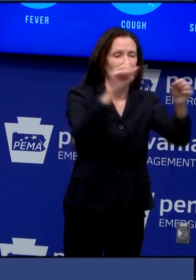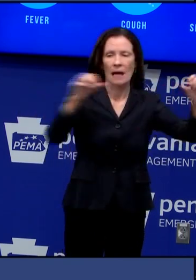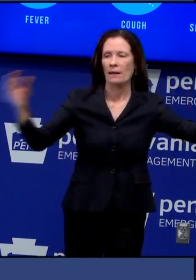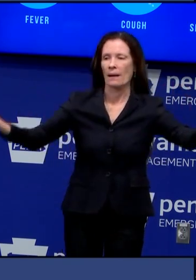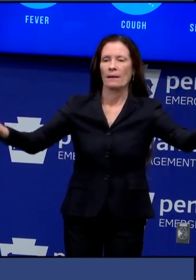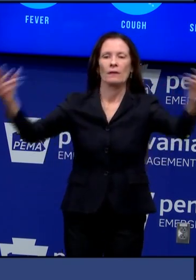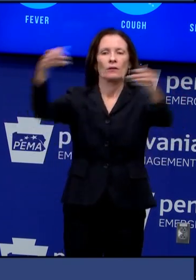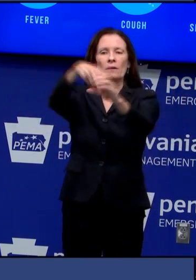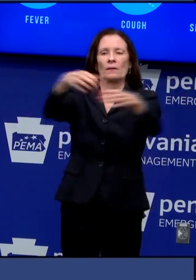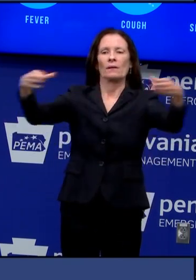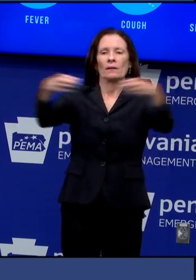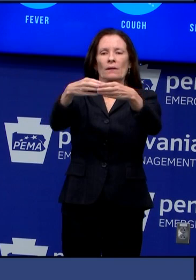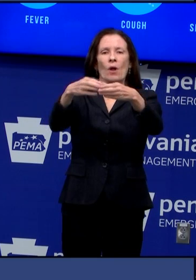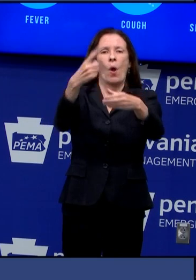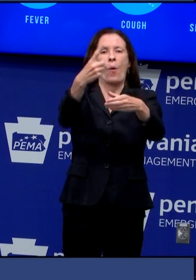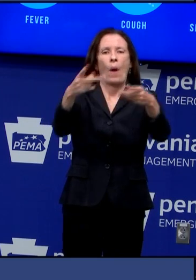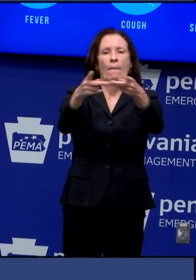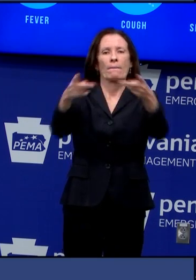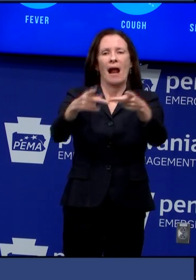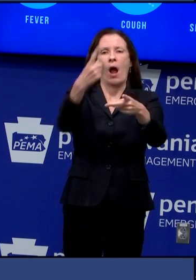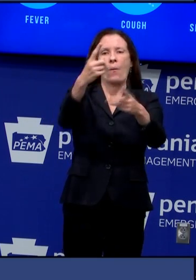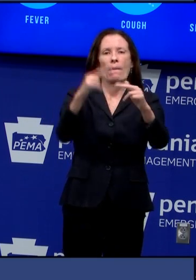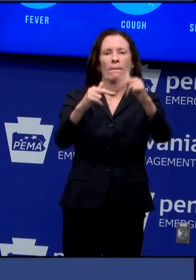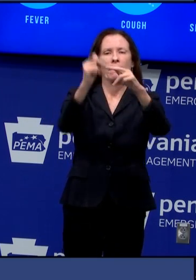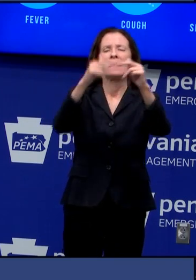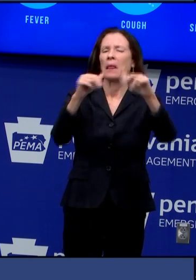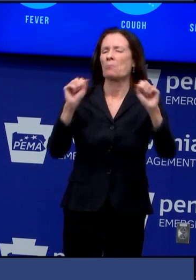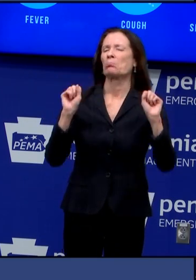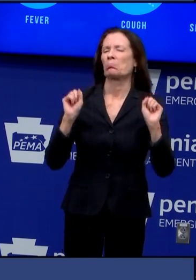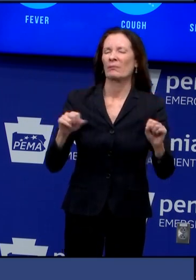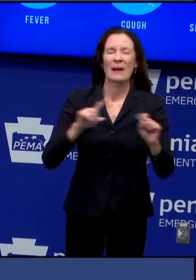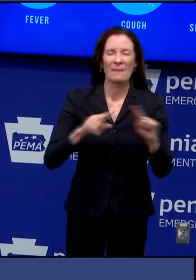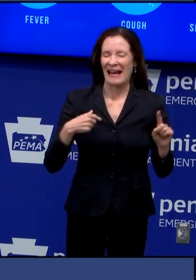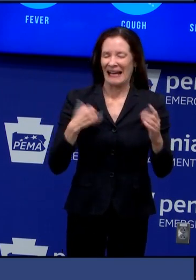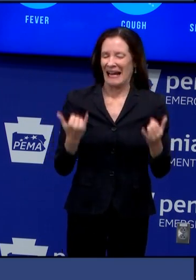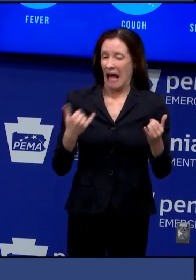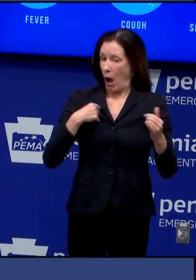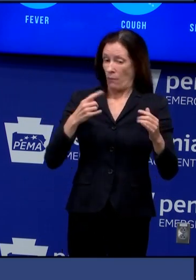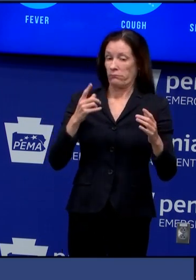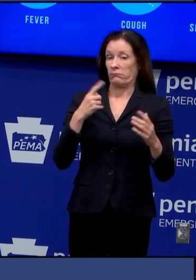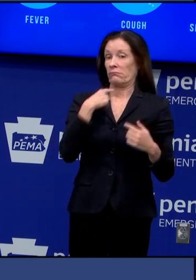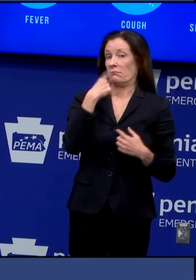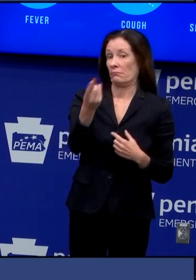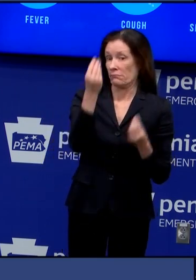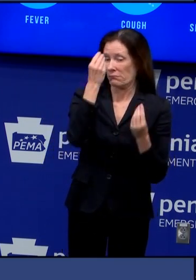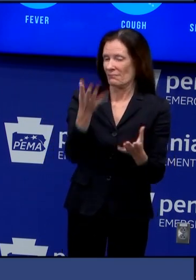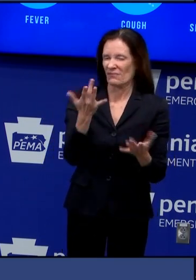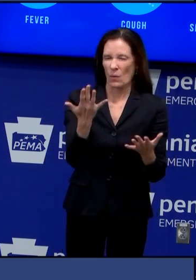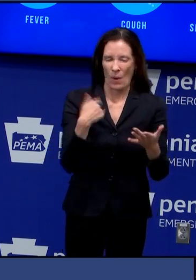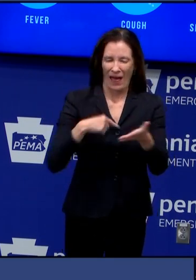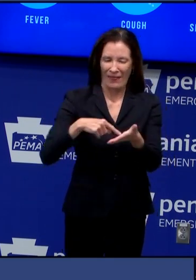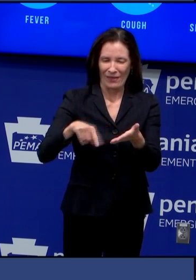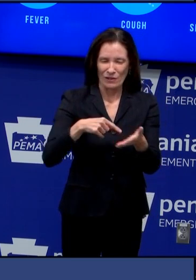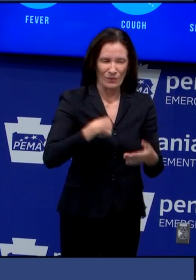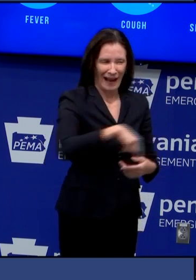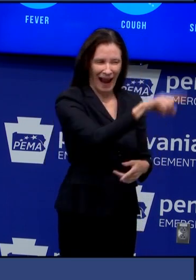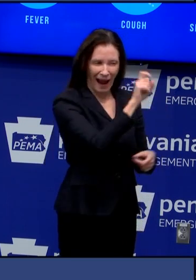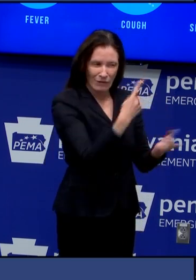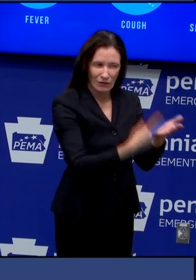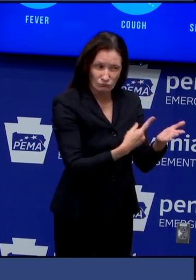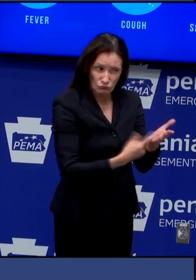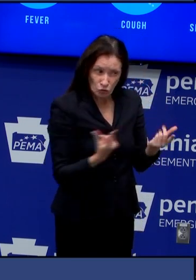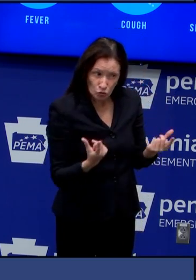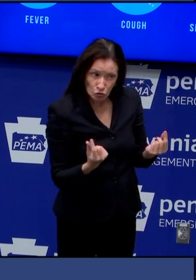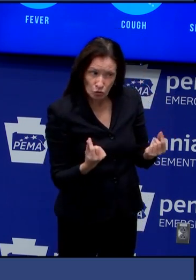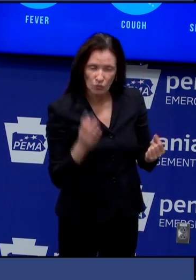guidance in the next couple of days thank you last week state election officials testified the national guard could be made available to